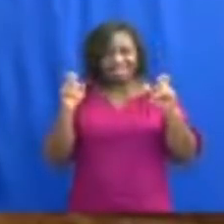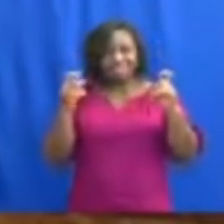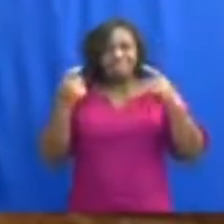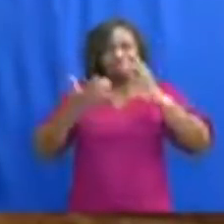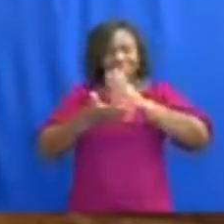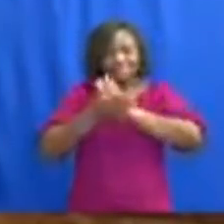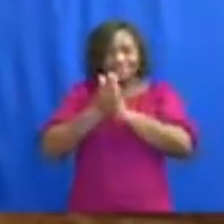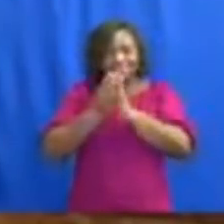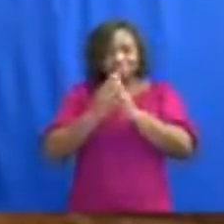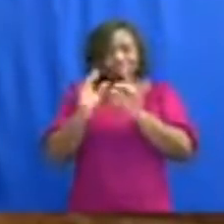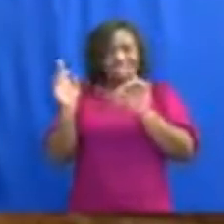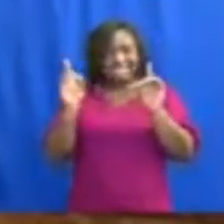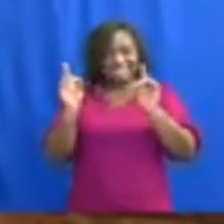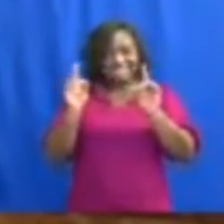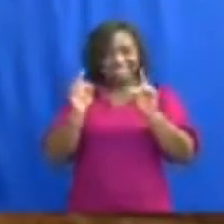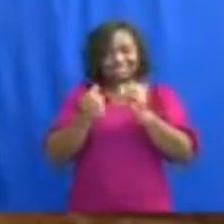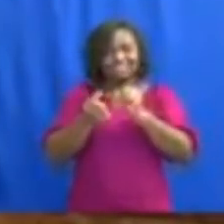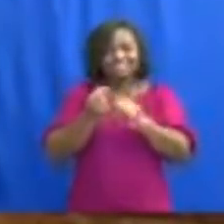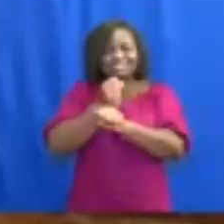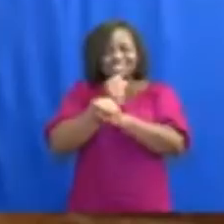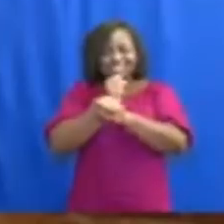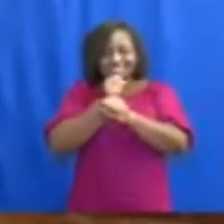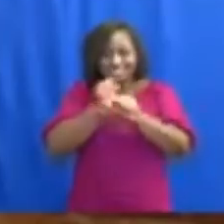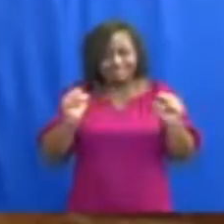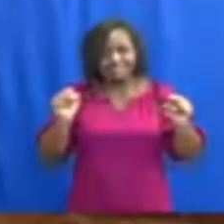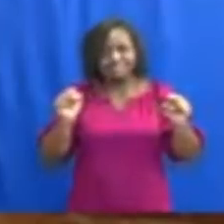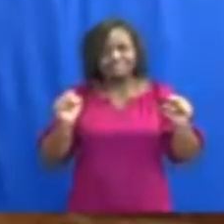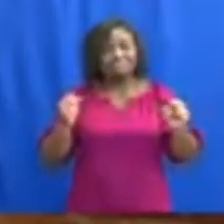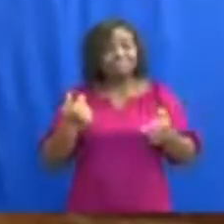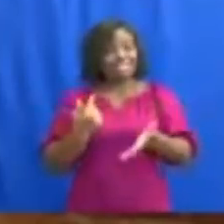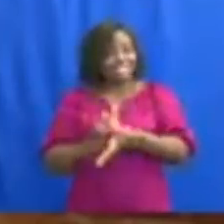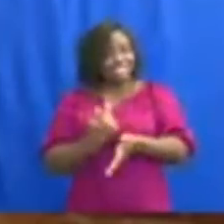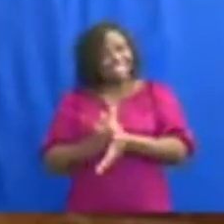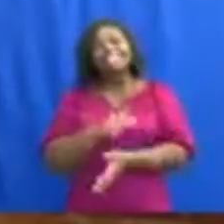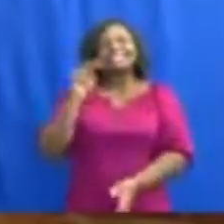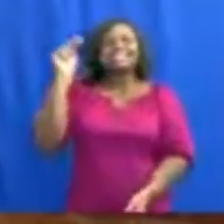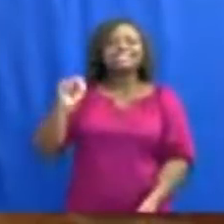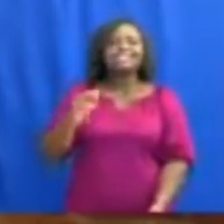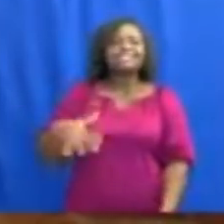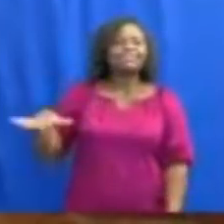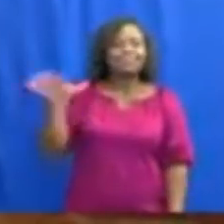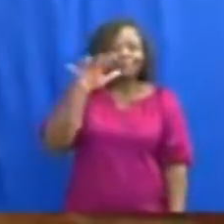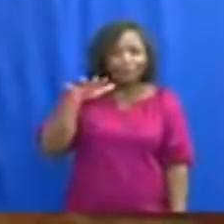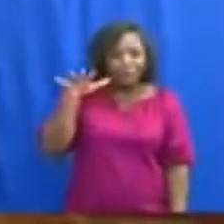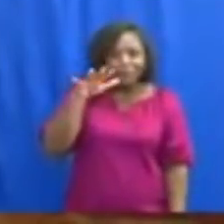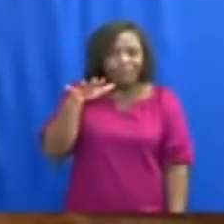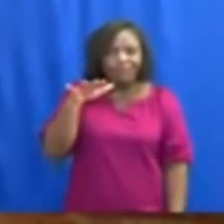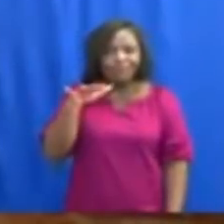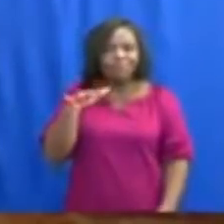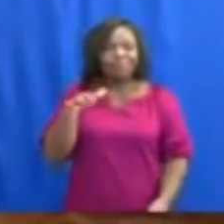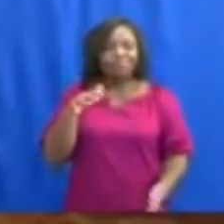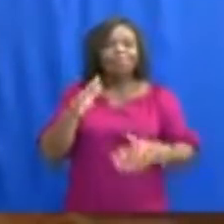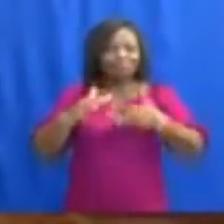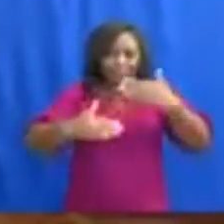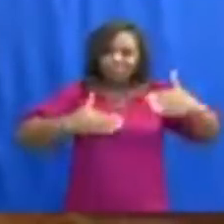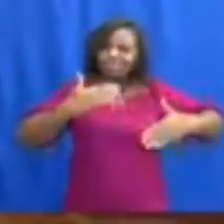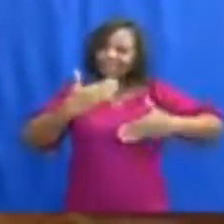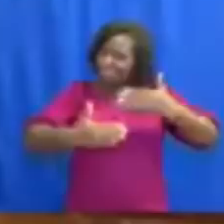conducted in safety. Ghana needs them all for her progress.